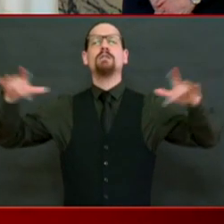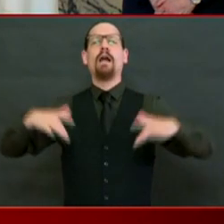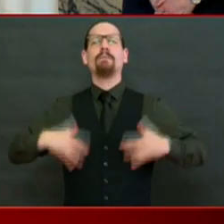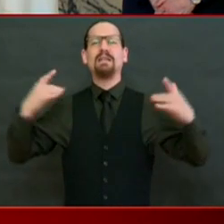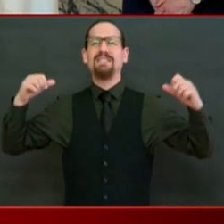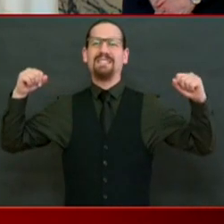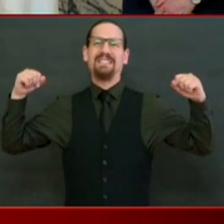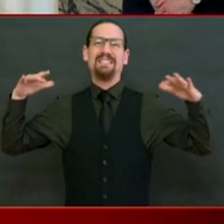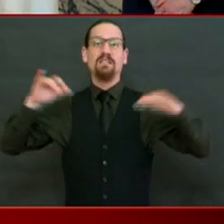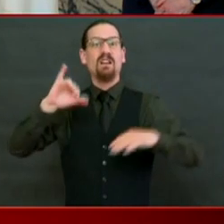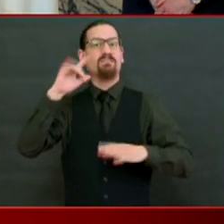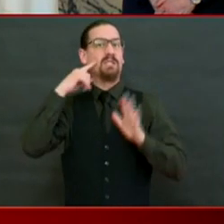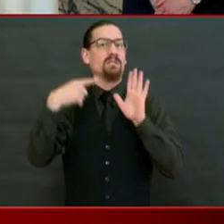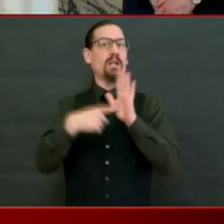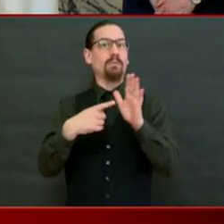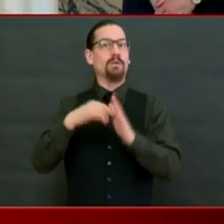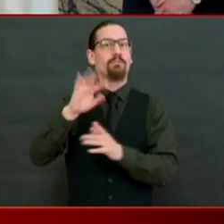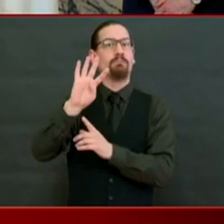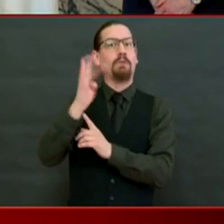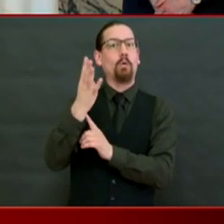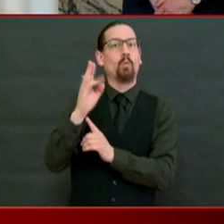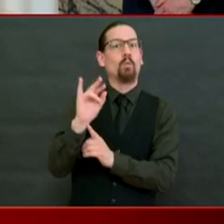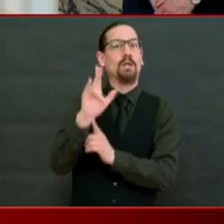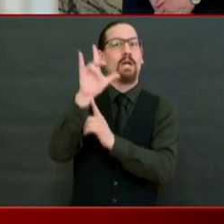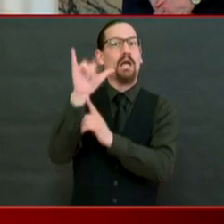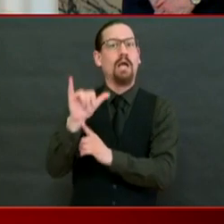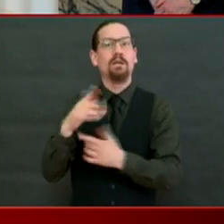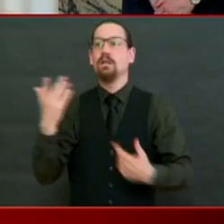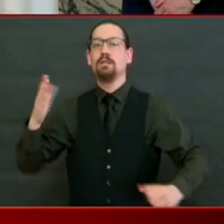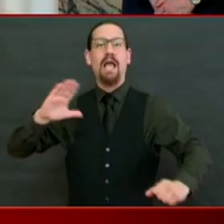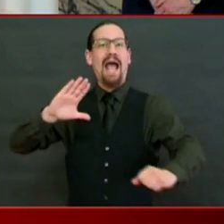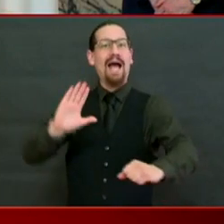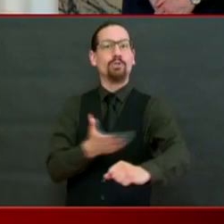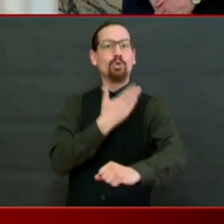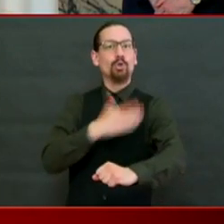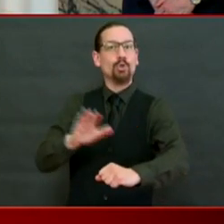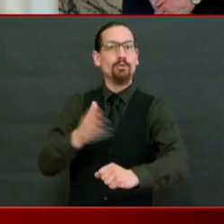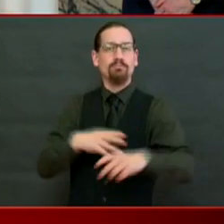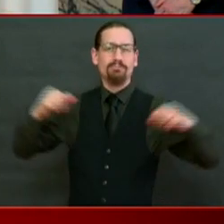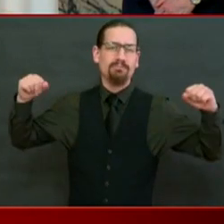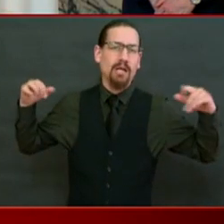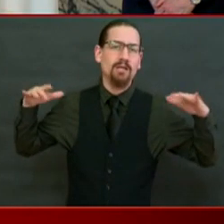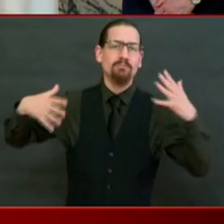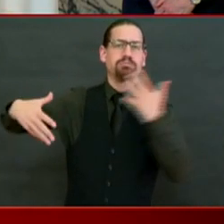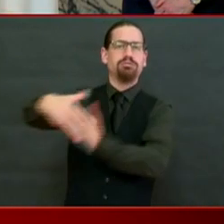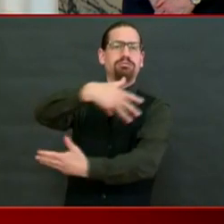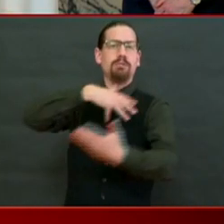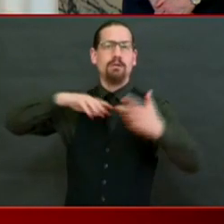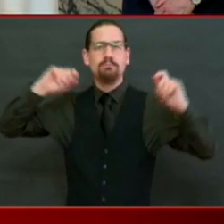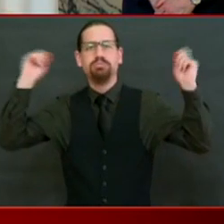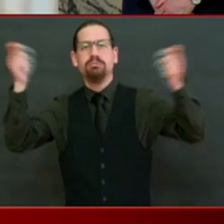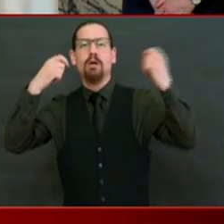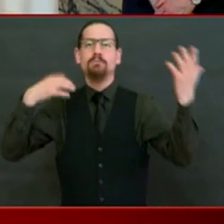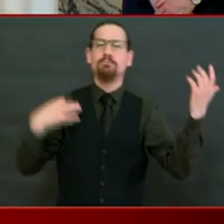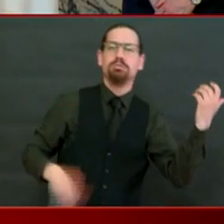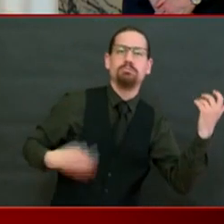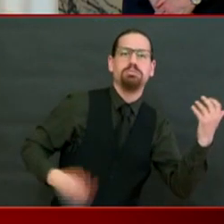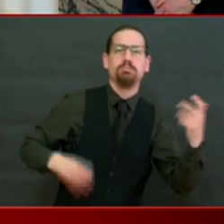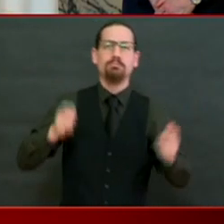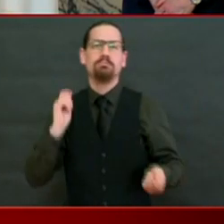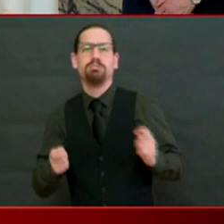a large music festival, a huge cultural event